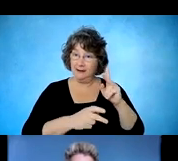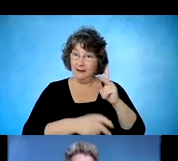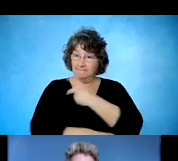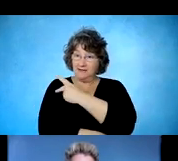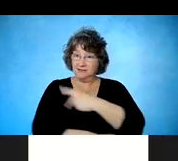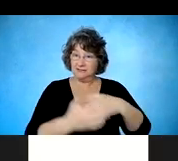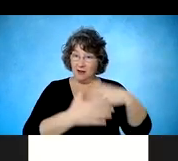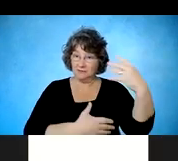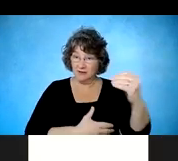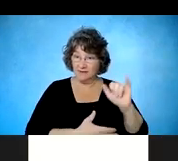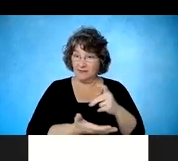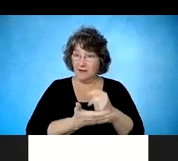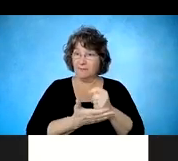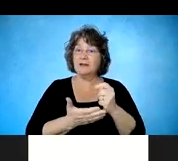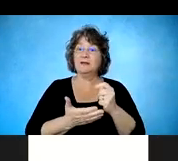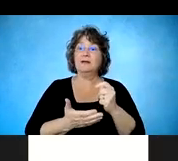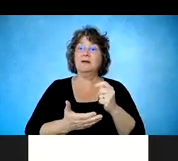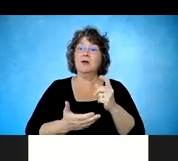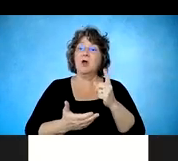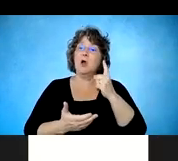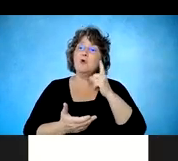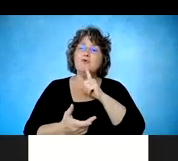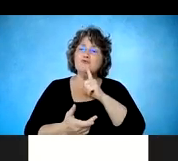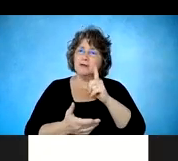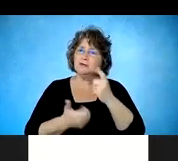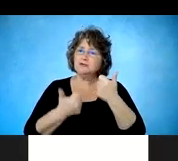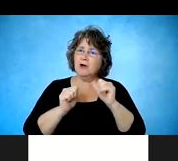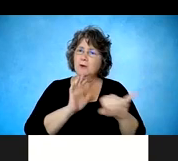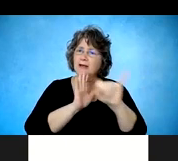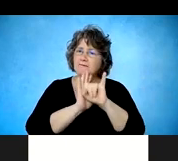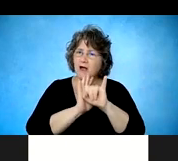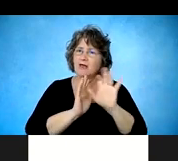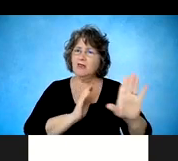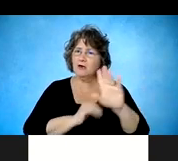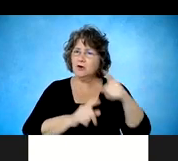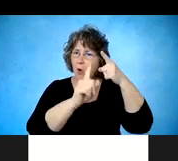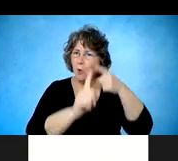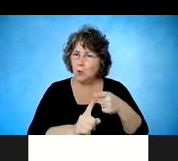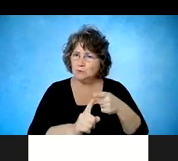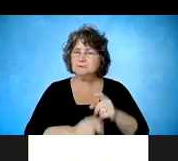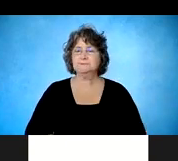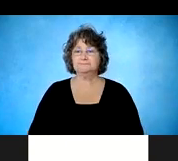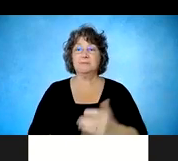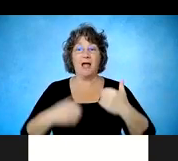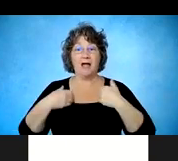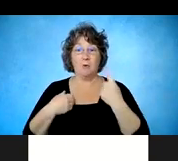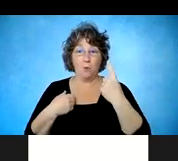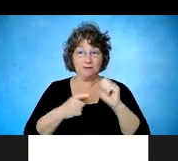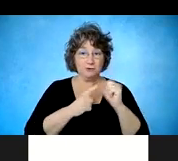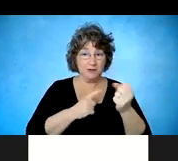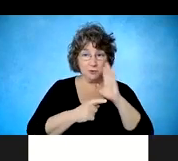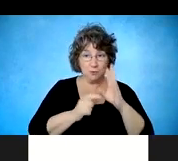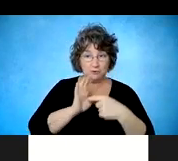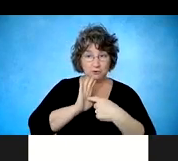really start to identify what the patient's work goal is. And I have a case example that we'll review in a second, but sometimes people are a bit